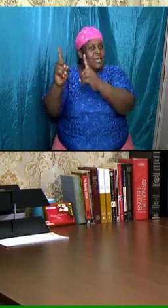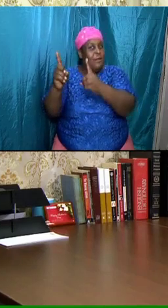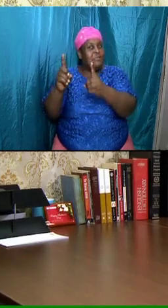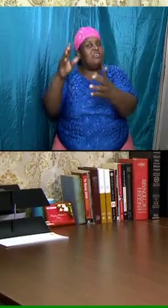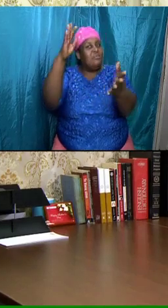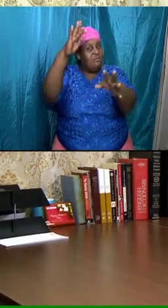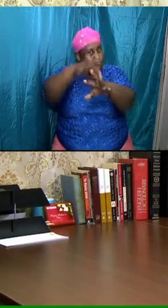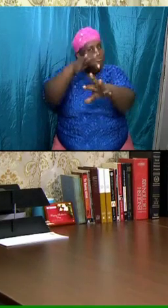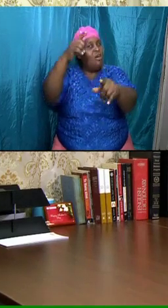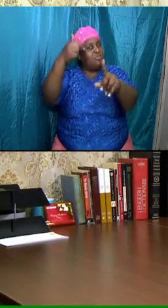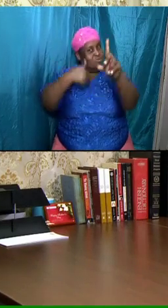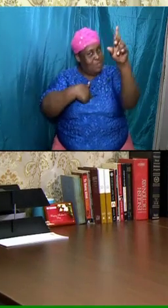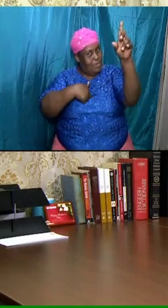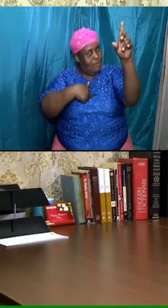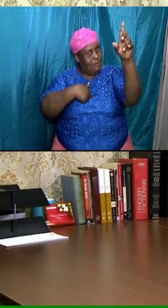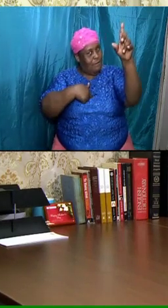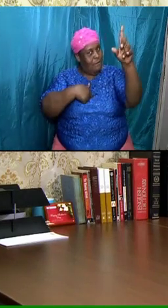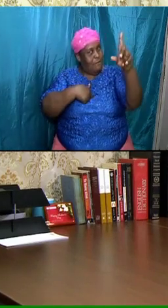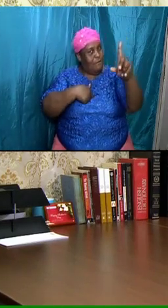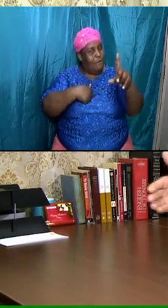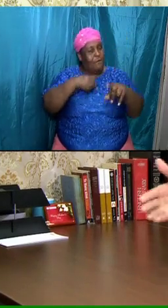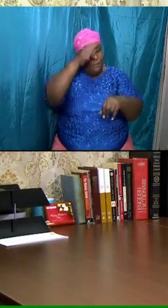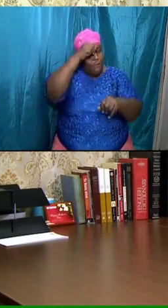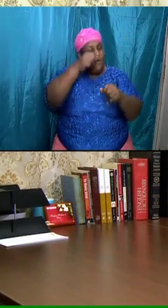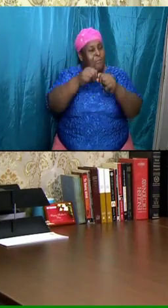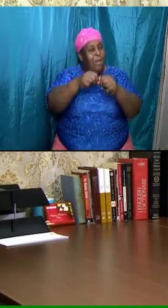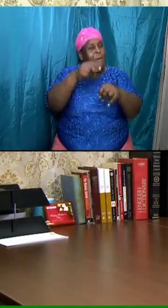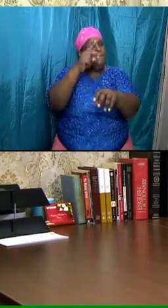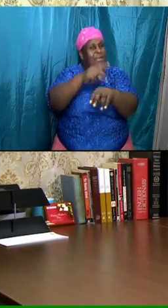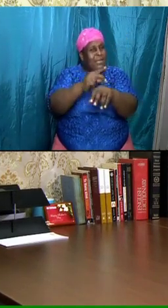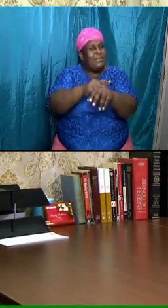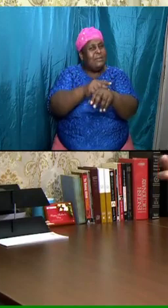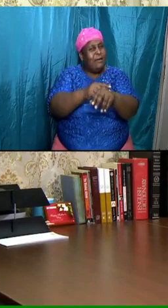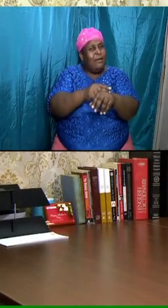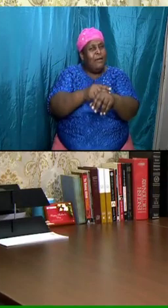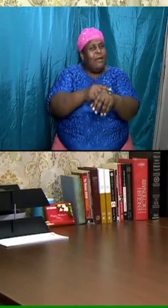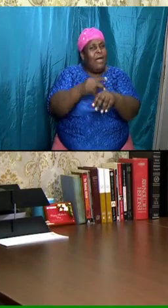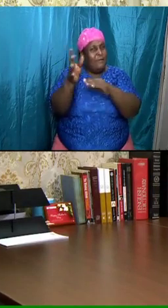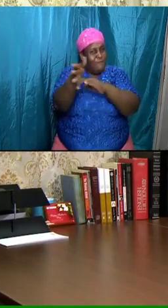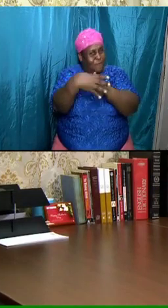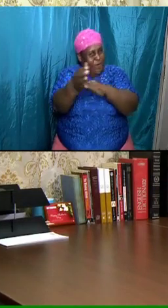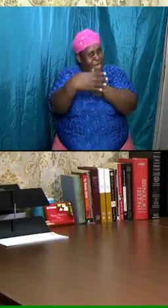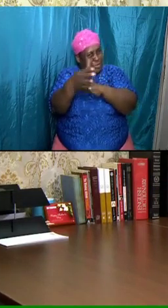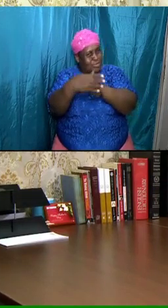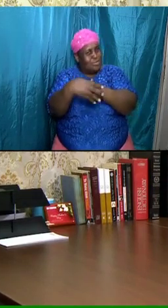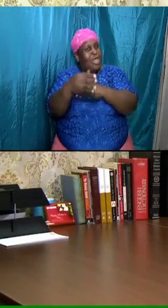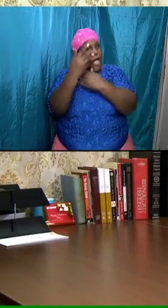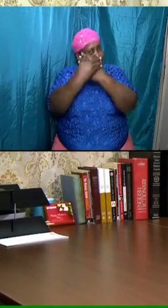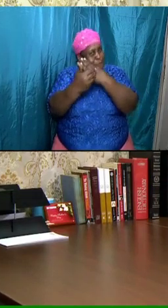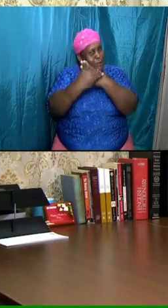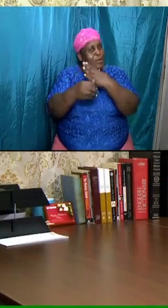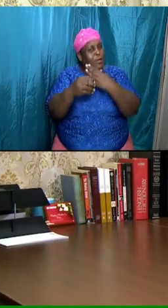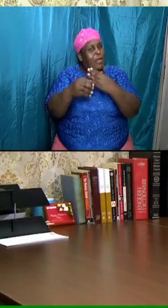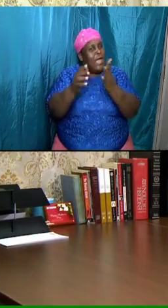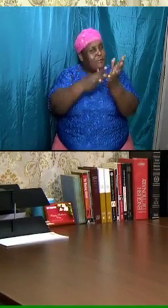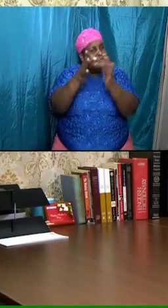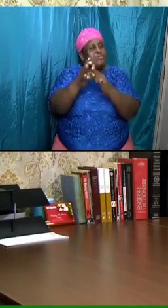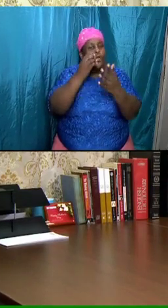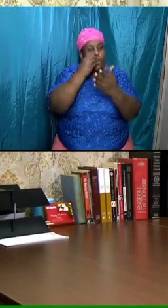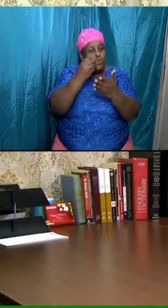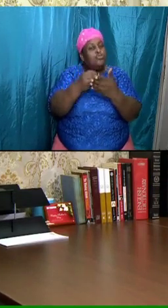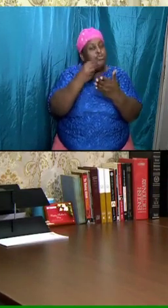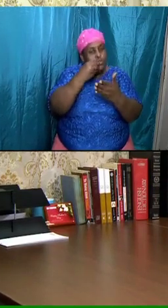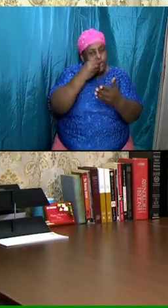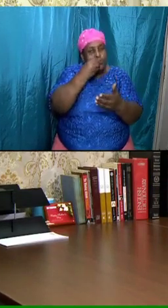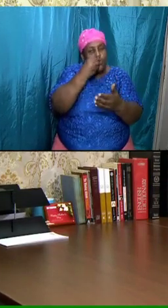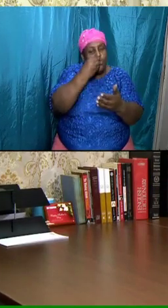said touch me you remember Peter saw him and they went and they broil fish and get unic warm and they give him and eat with them in